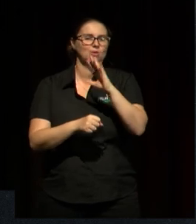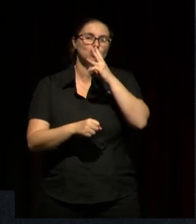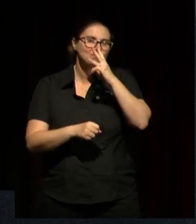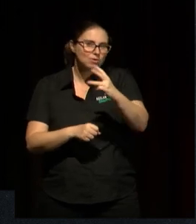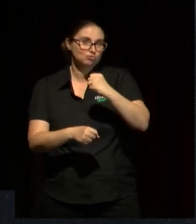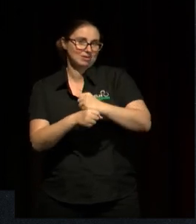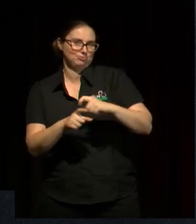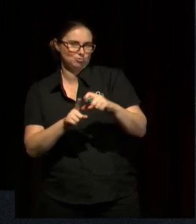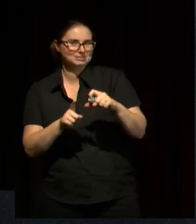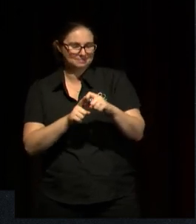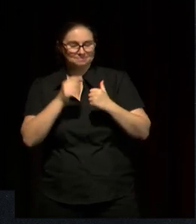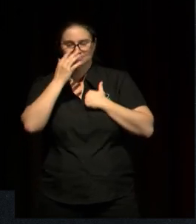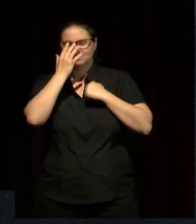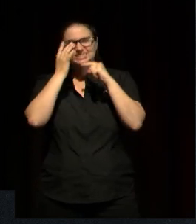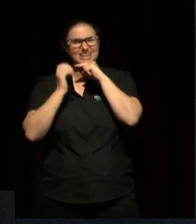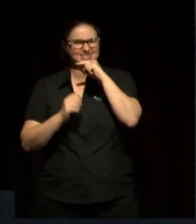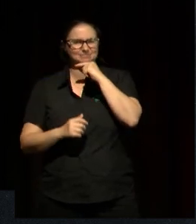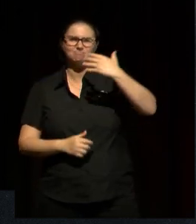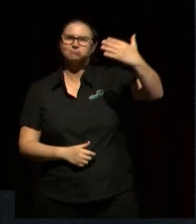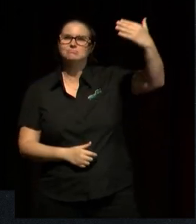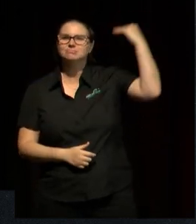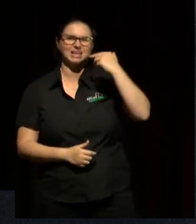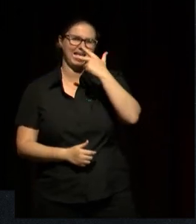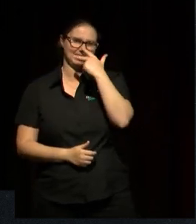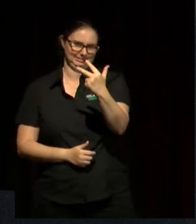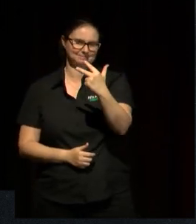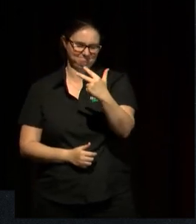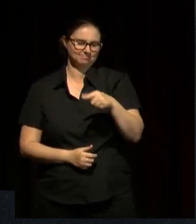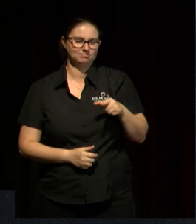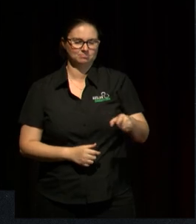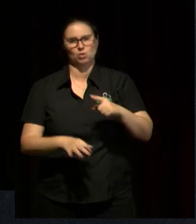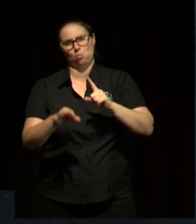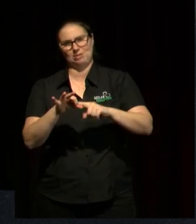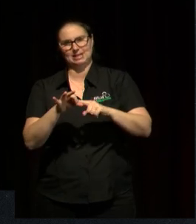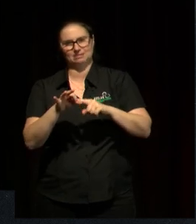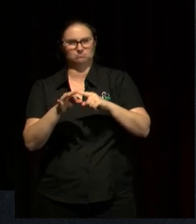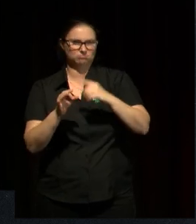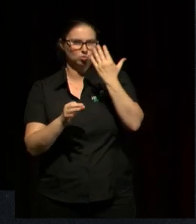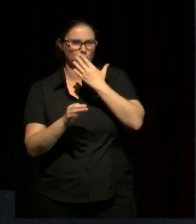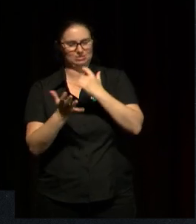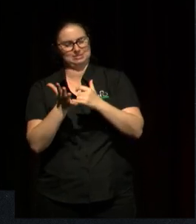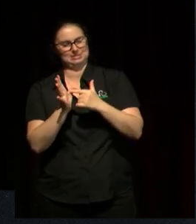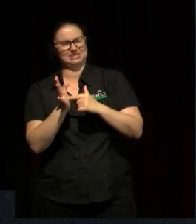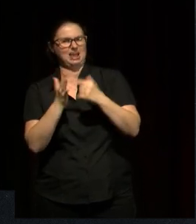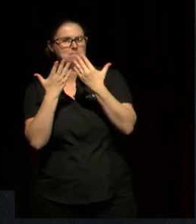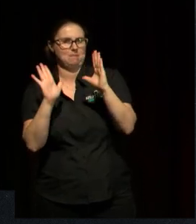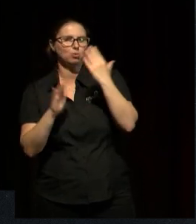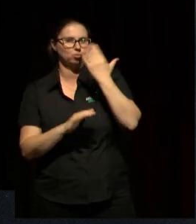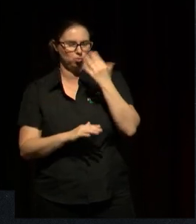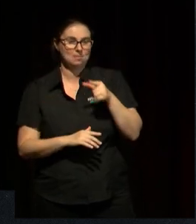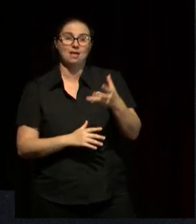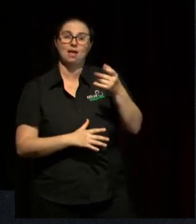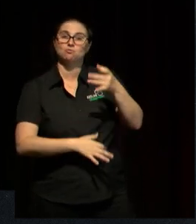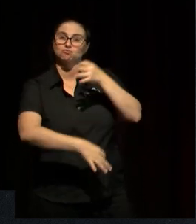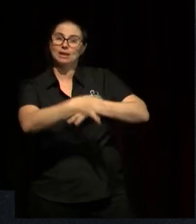eight, he was in year three in a Queensland state school. They had a replacement teacher for the day, a supply